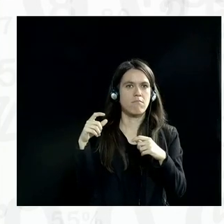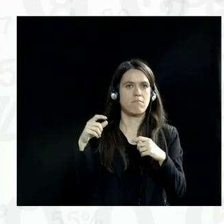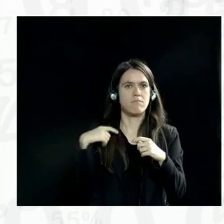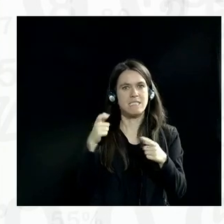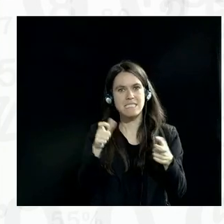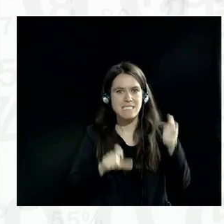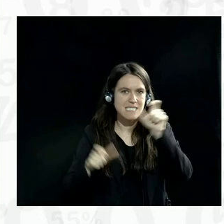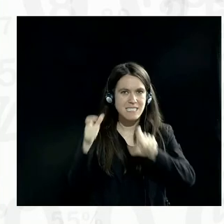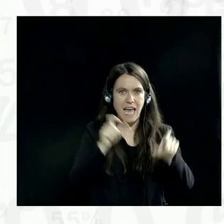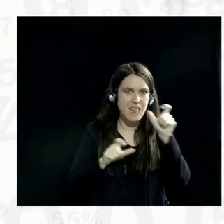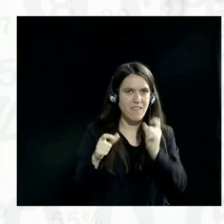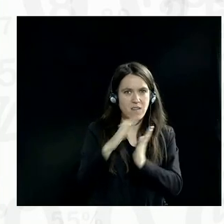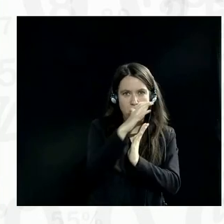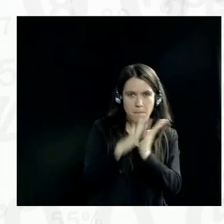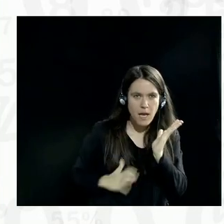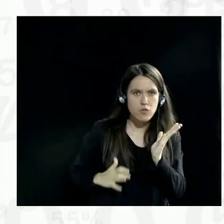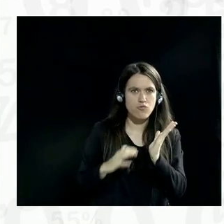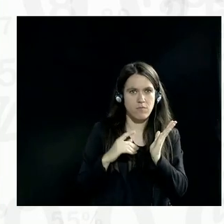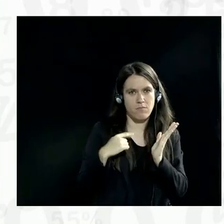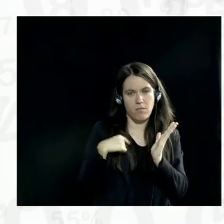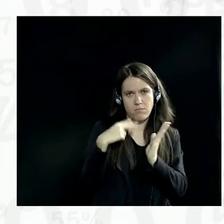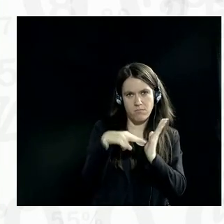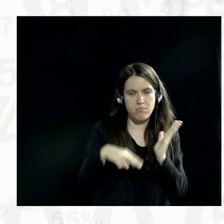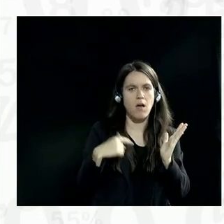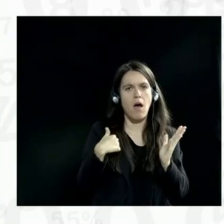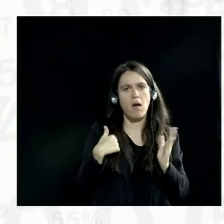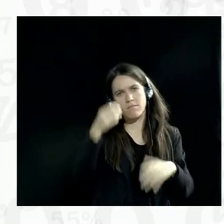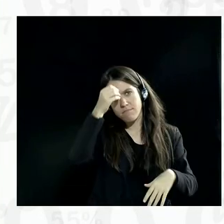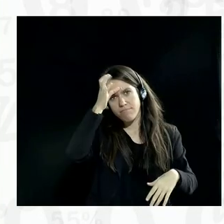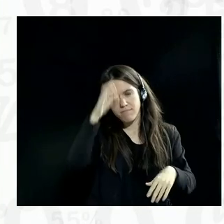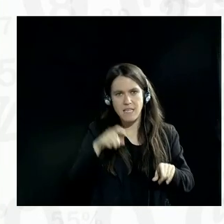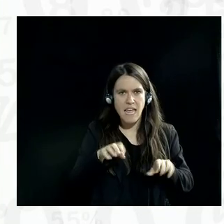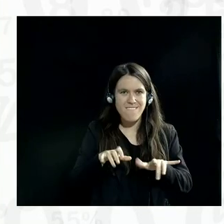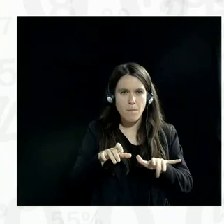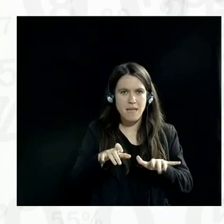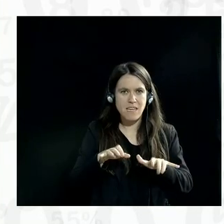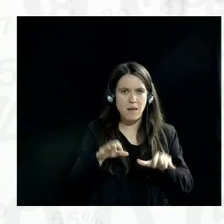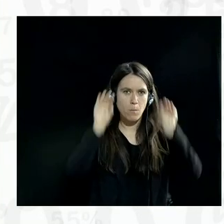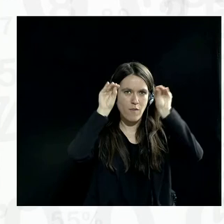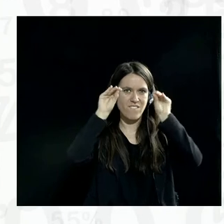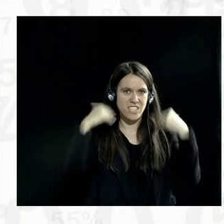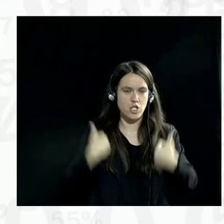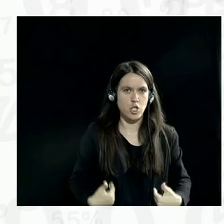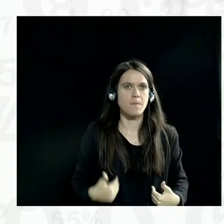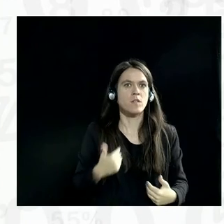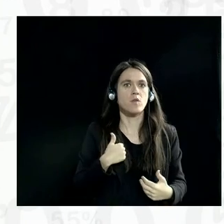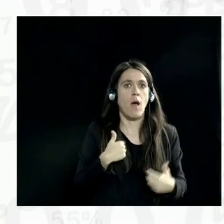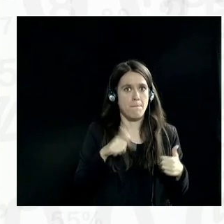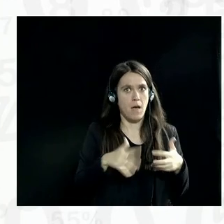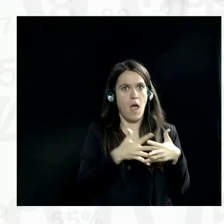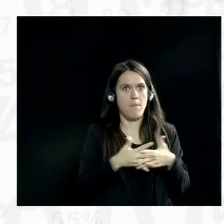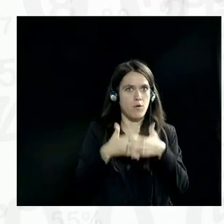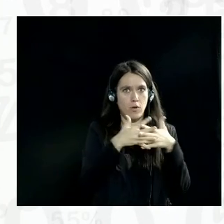quality checks. I come from a professor background in informatics. So my question is, though, I am an American,